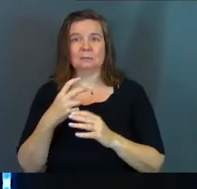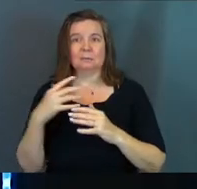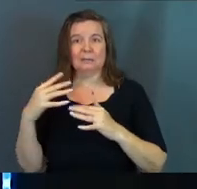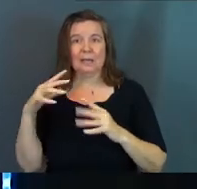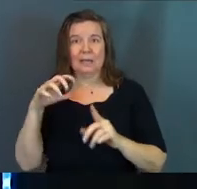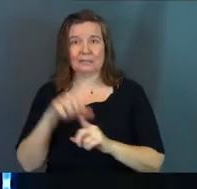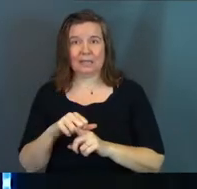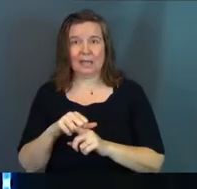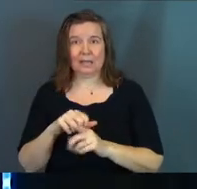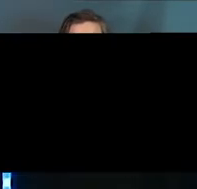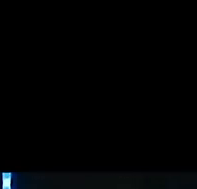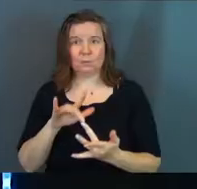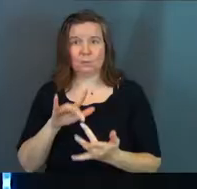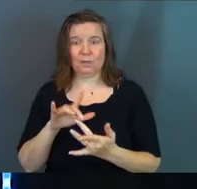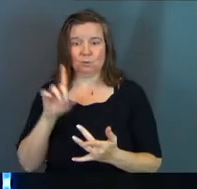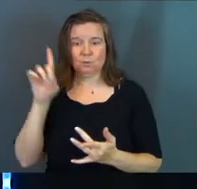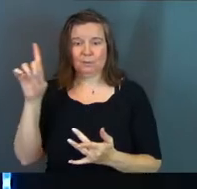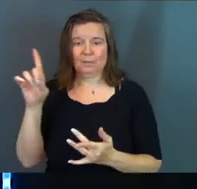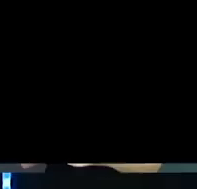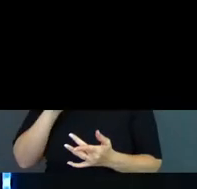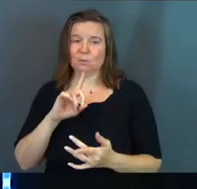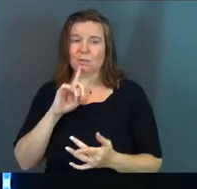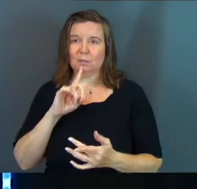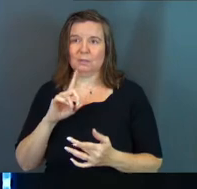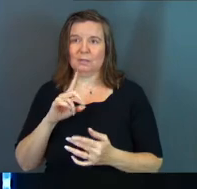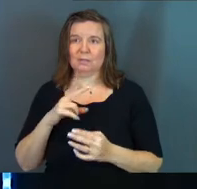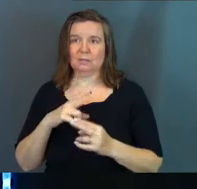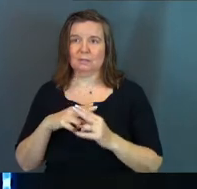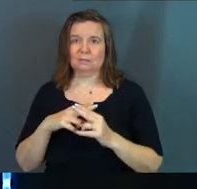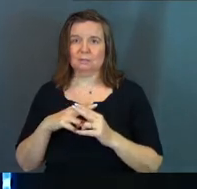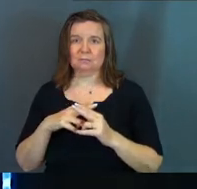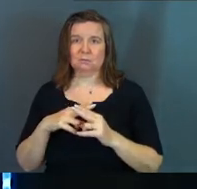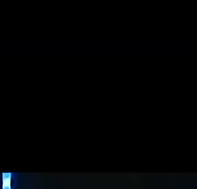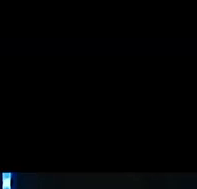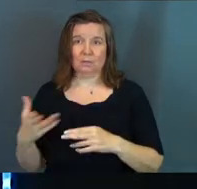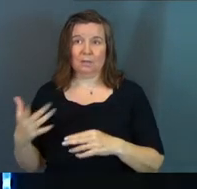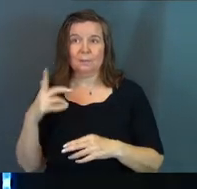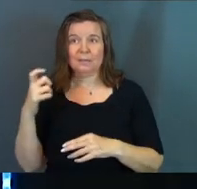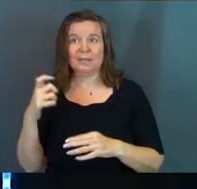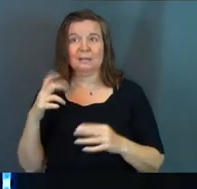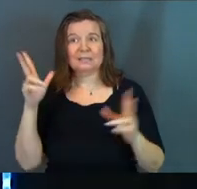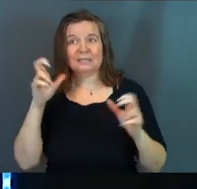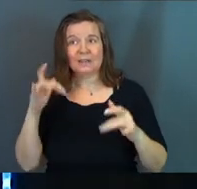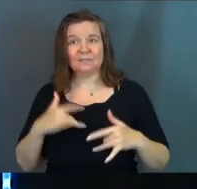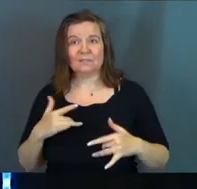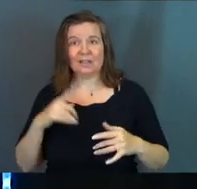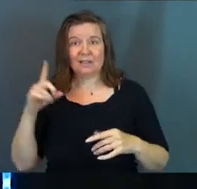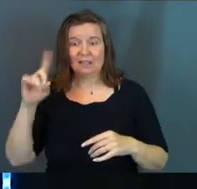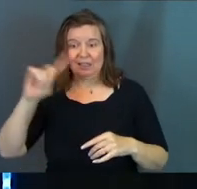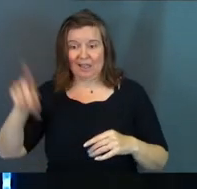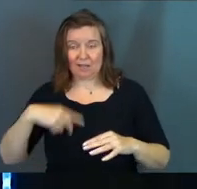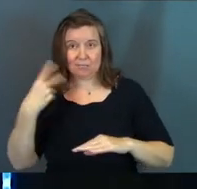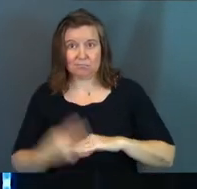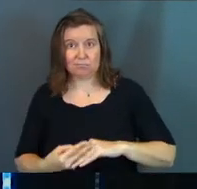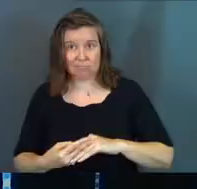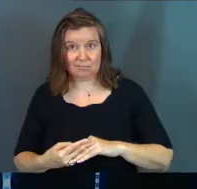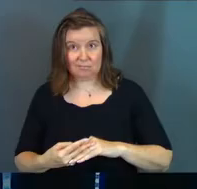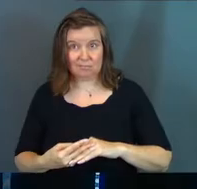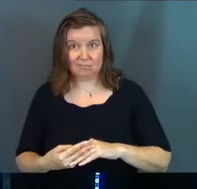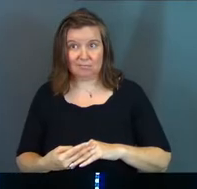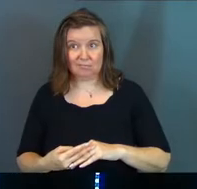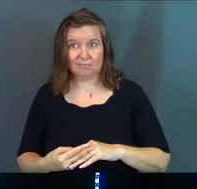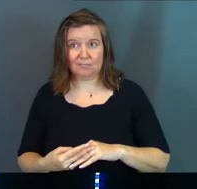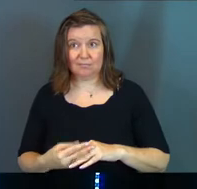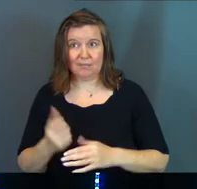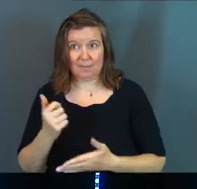attacked. We reach out to him. And it's a really short prayer. Because the devil felt like lightning. Amen? He felt